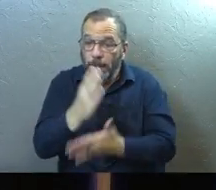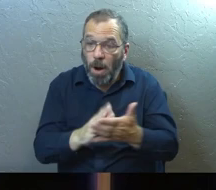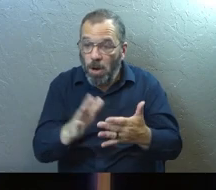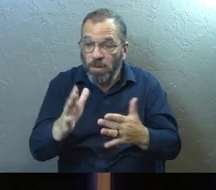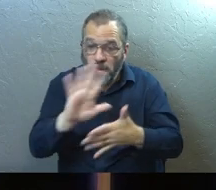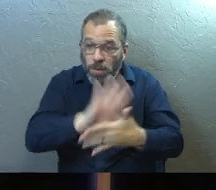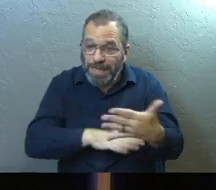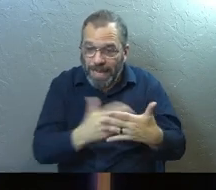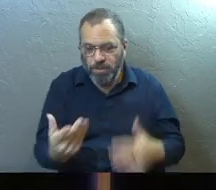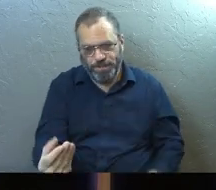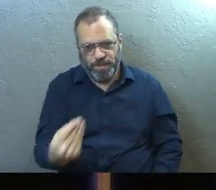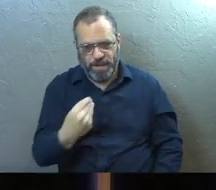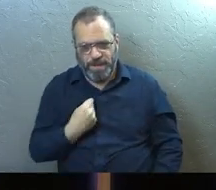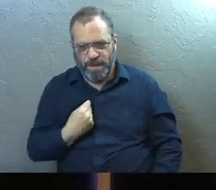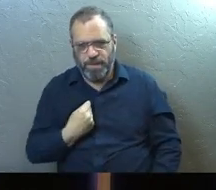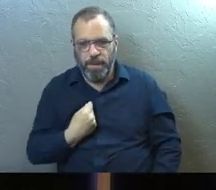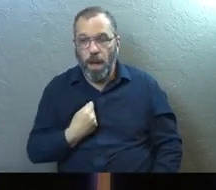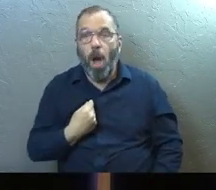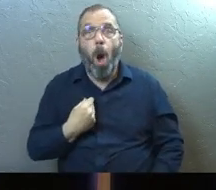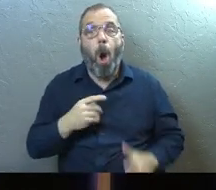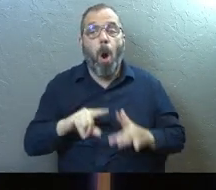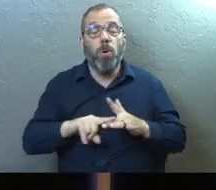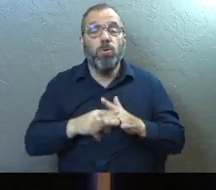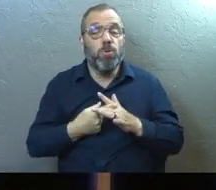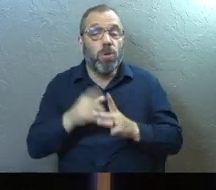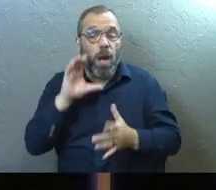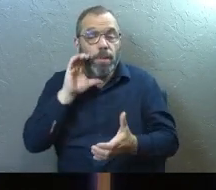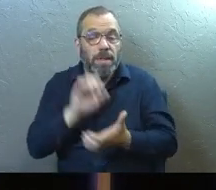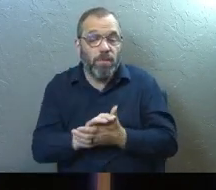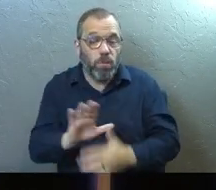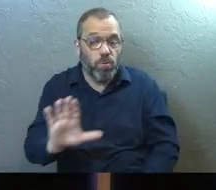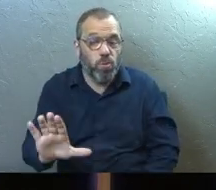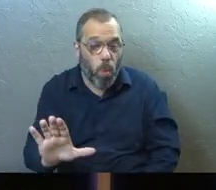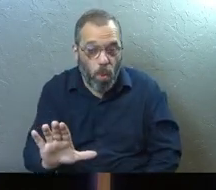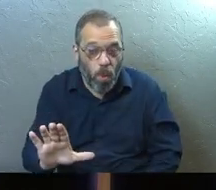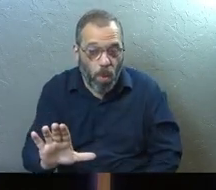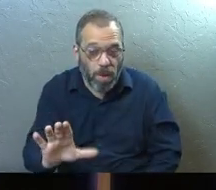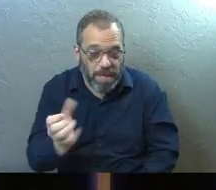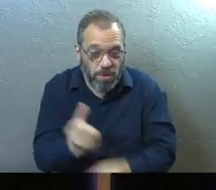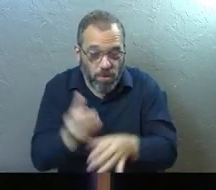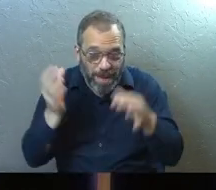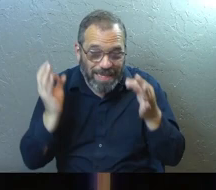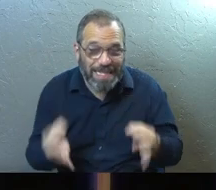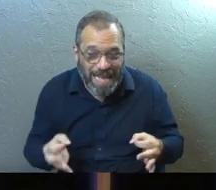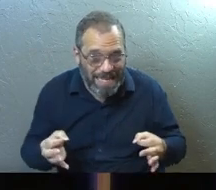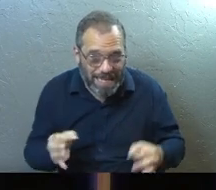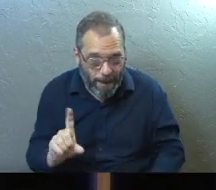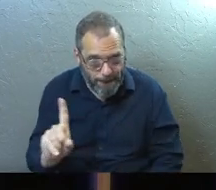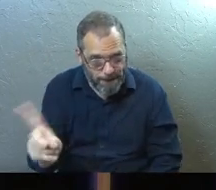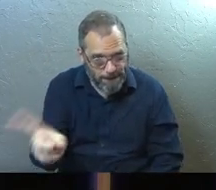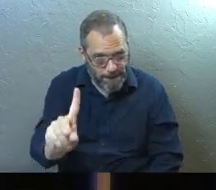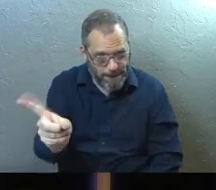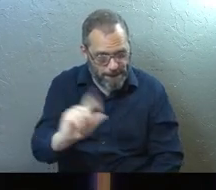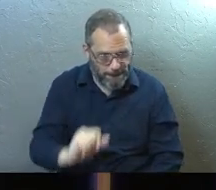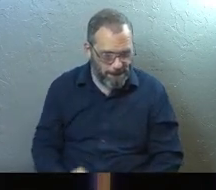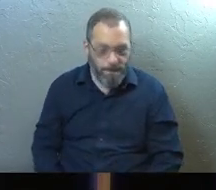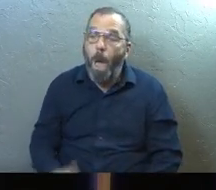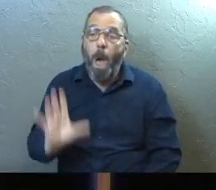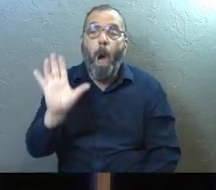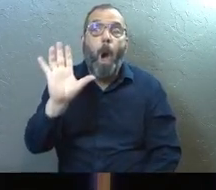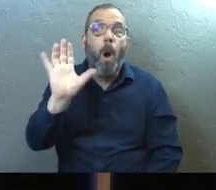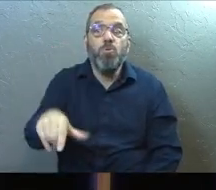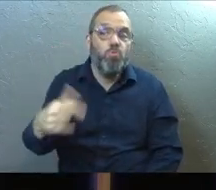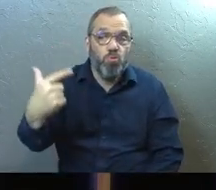part of your schedule. You might've started to believe it was yours and you got to make the calls. You might've